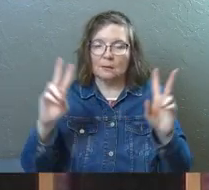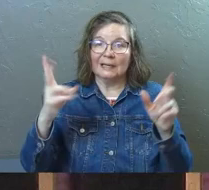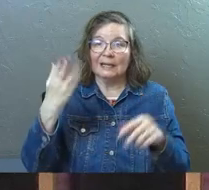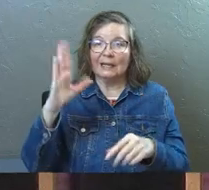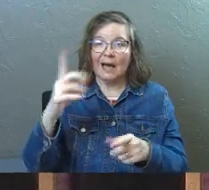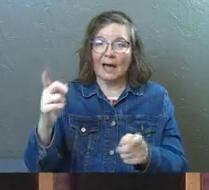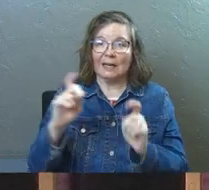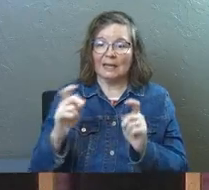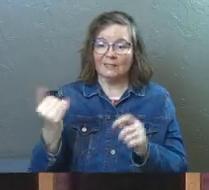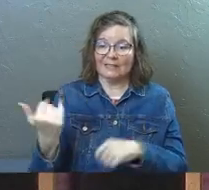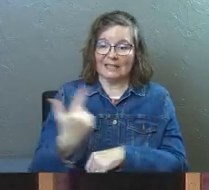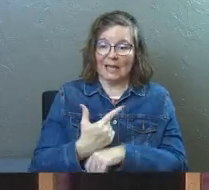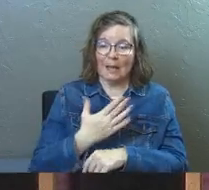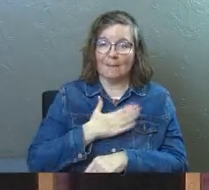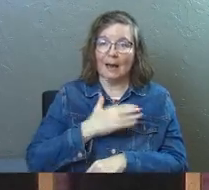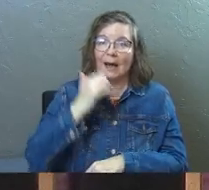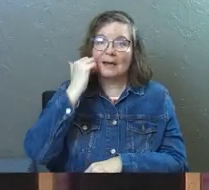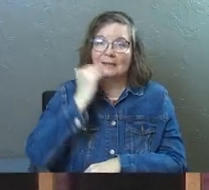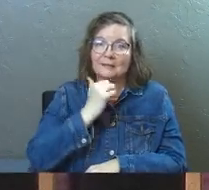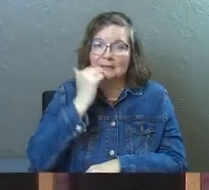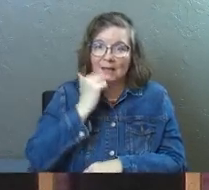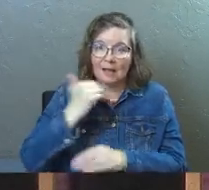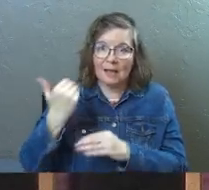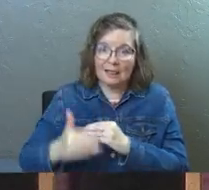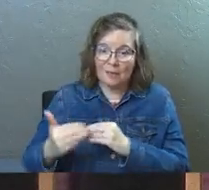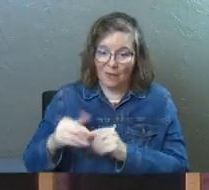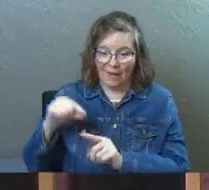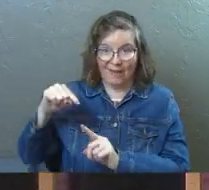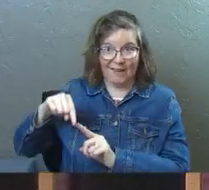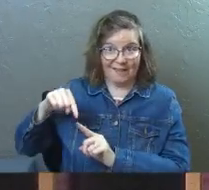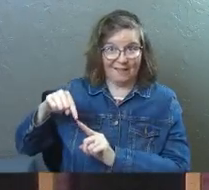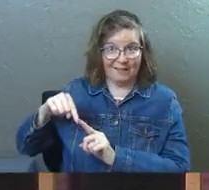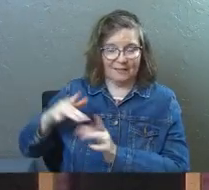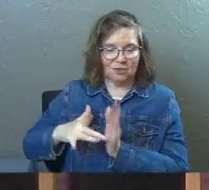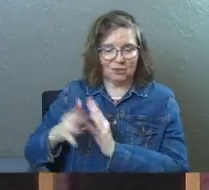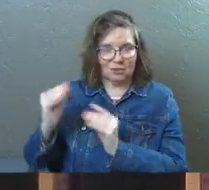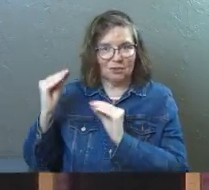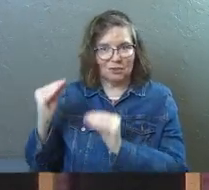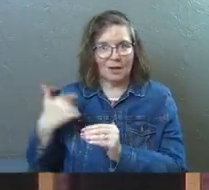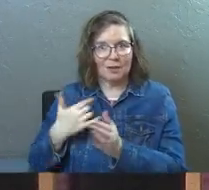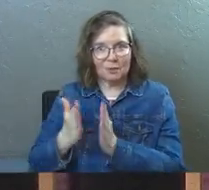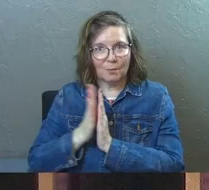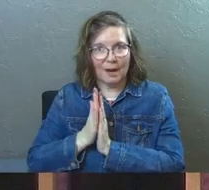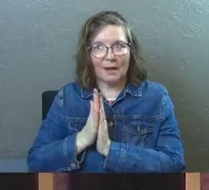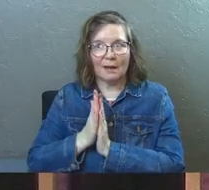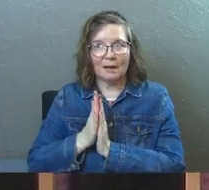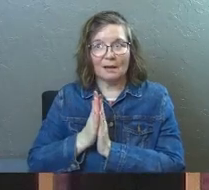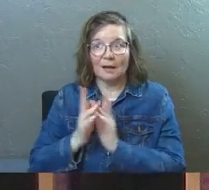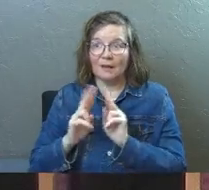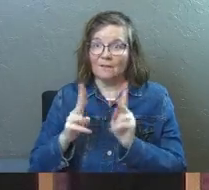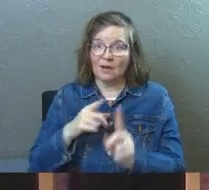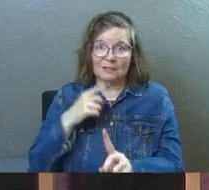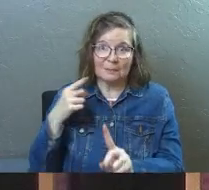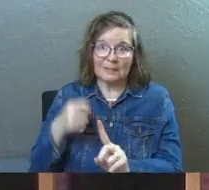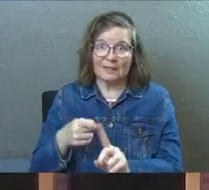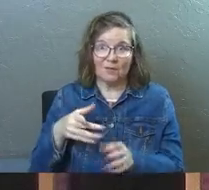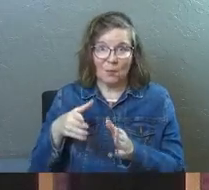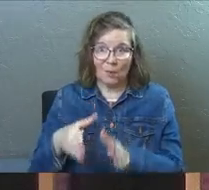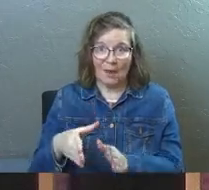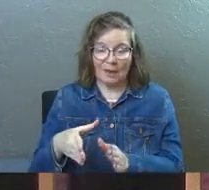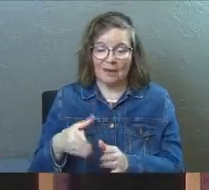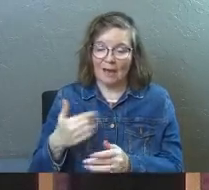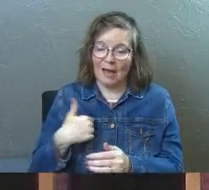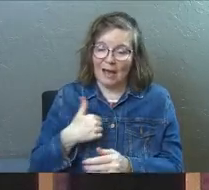today my daily bread. Jesus taught us to pray. And he taught us to pray in a very specific way.